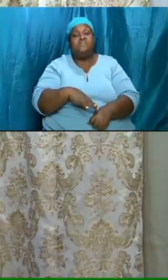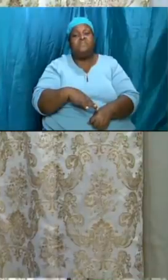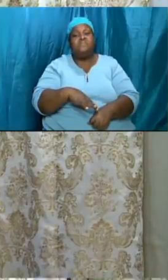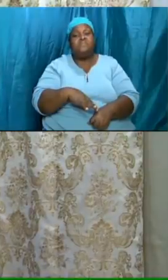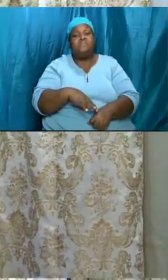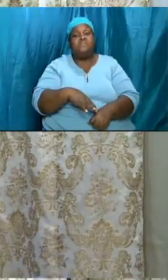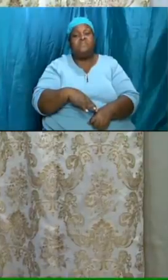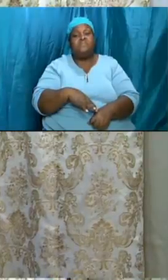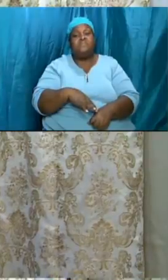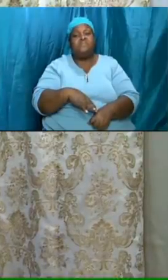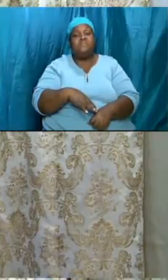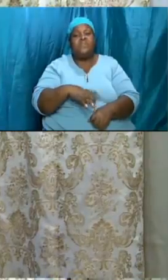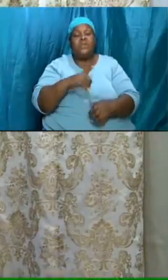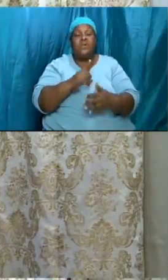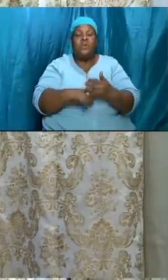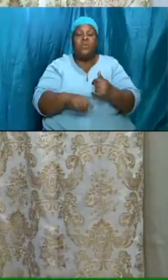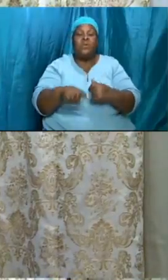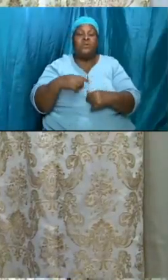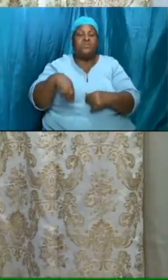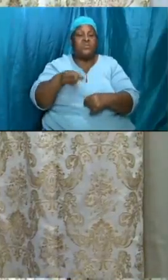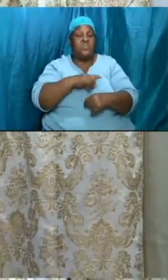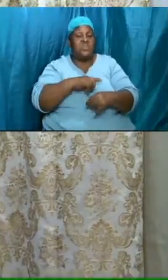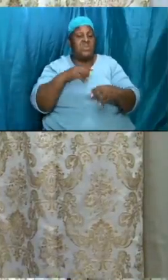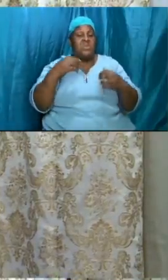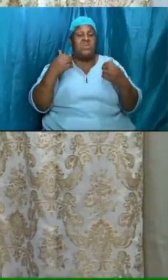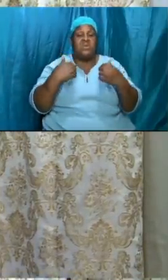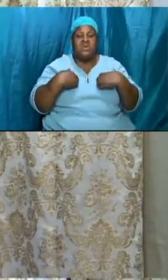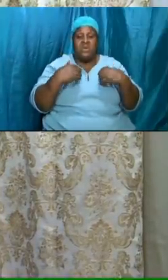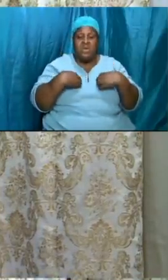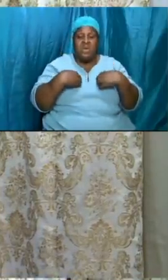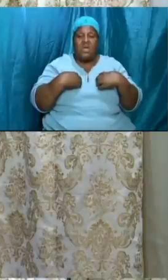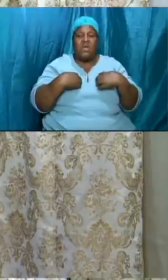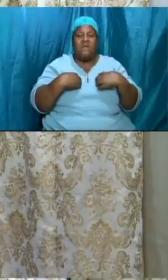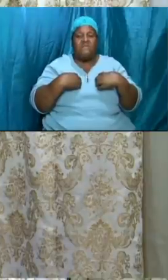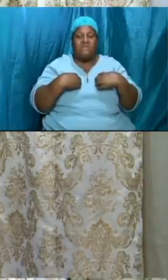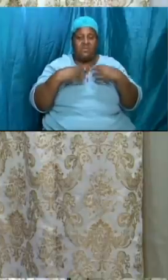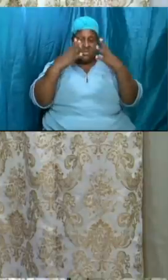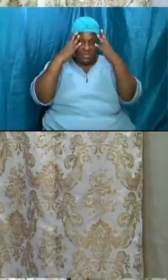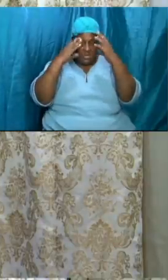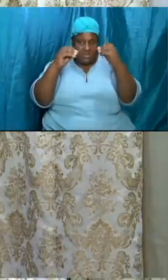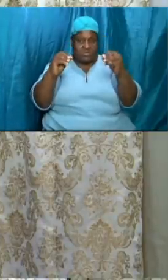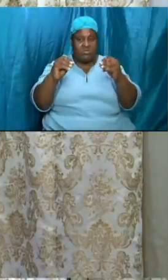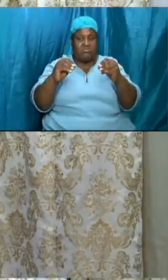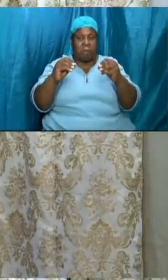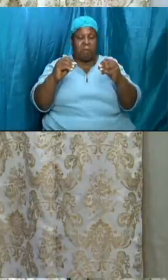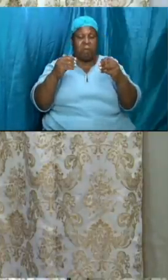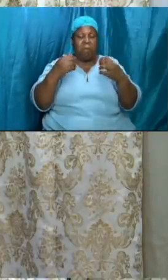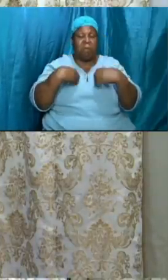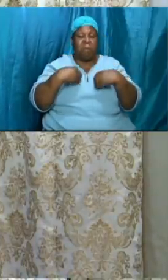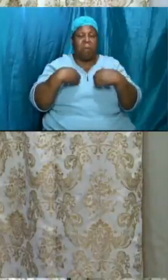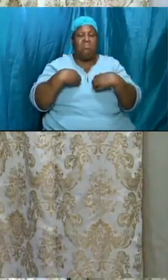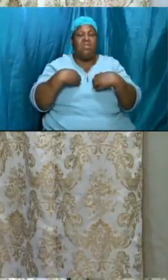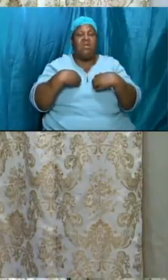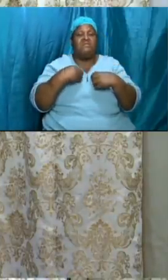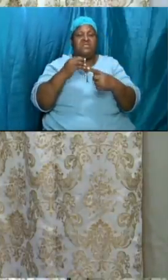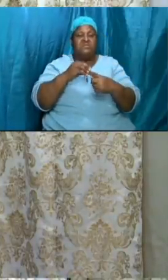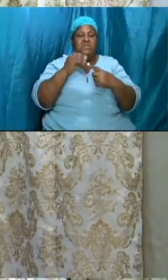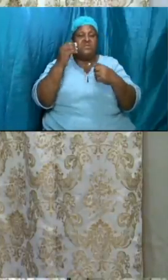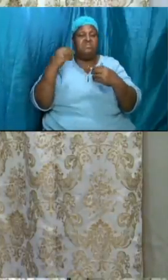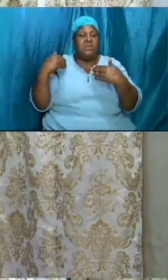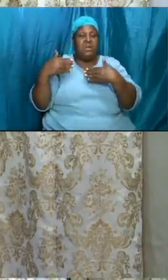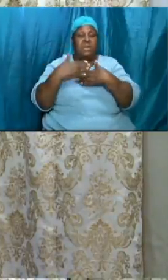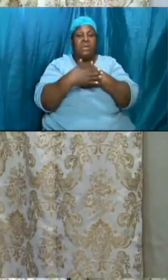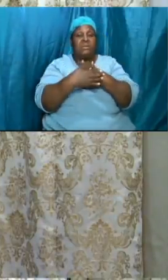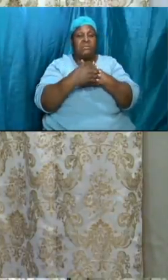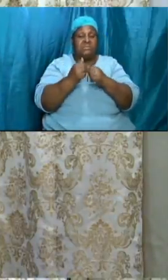what we have presented has a certain spirit behind it it is prison it is being presented for us to